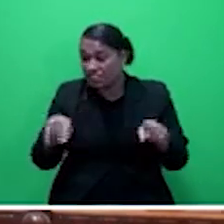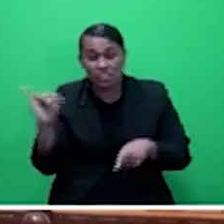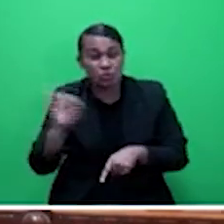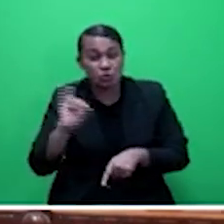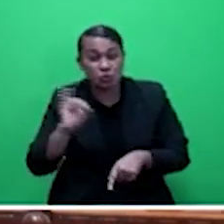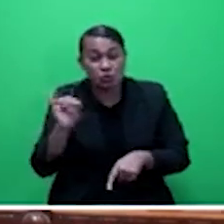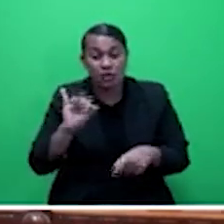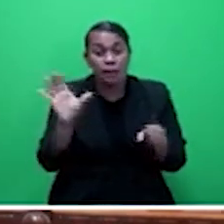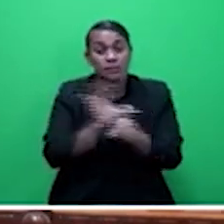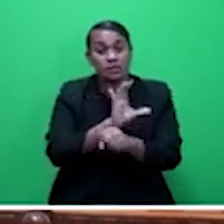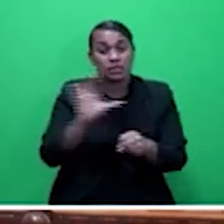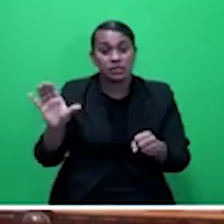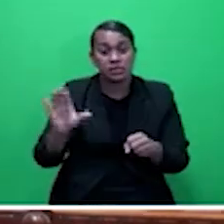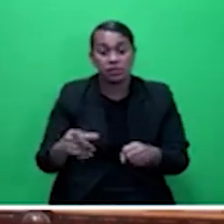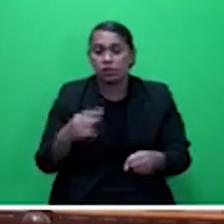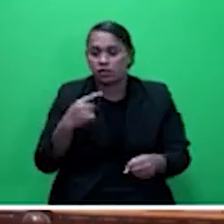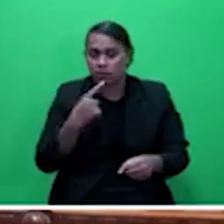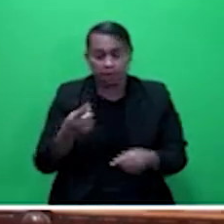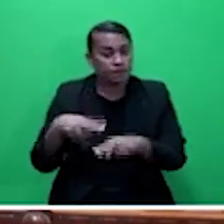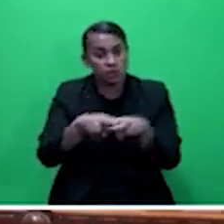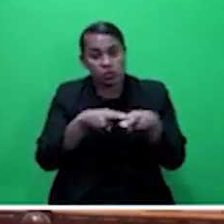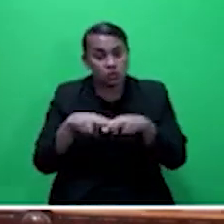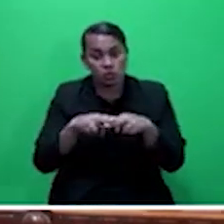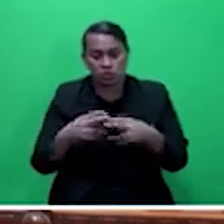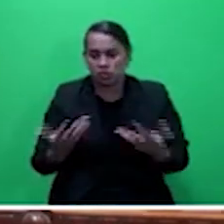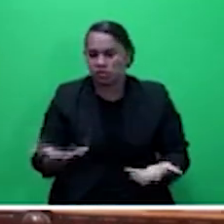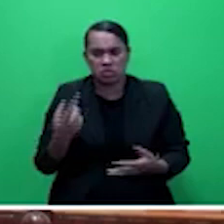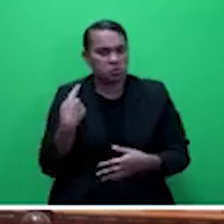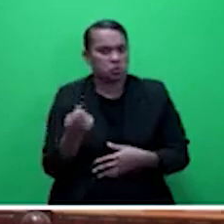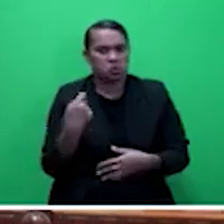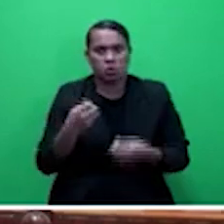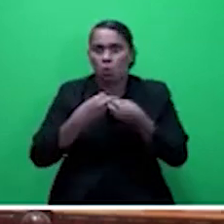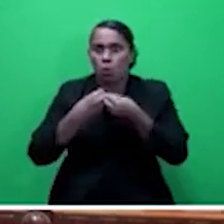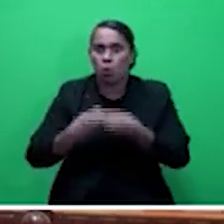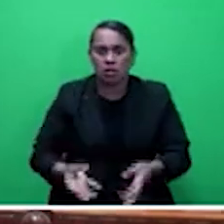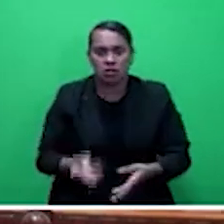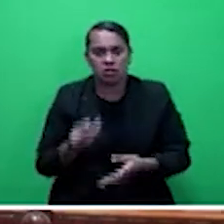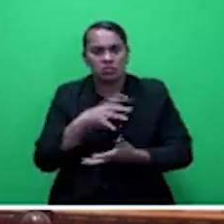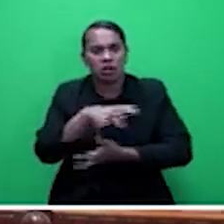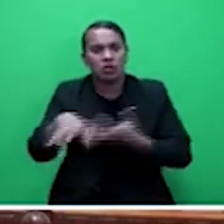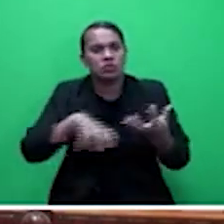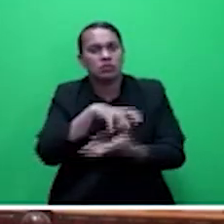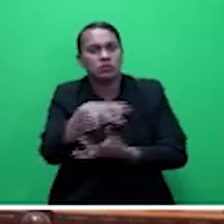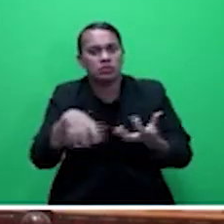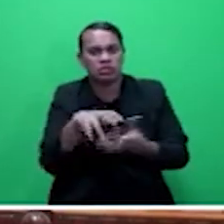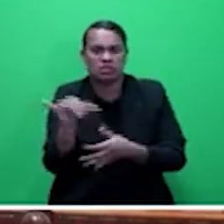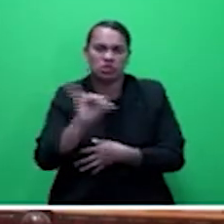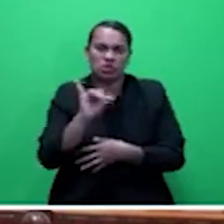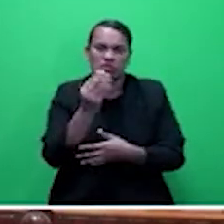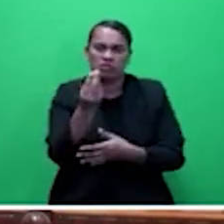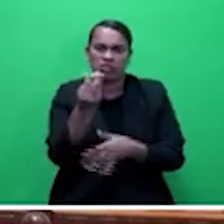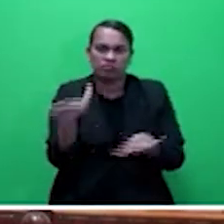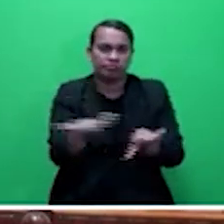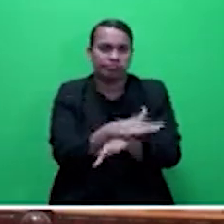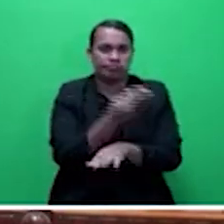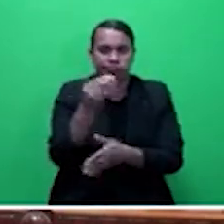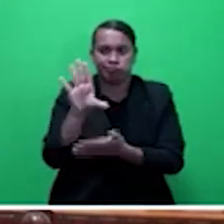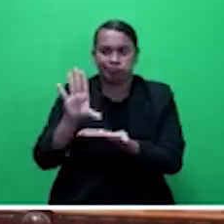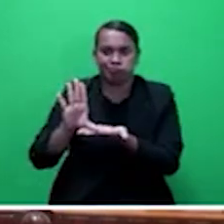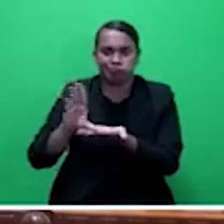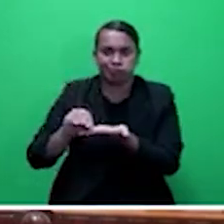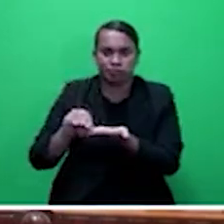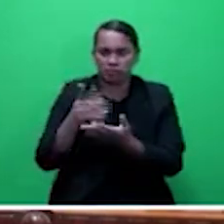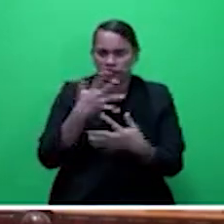of losing its cyclone cover internationally. And this honorable speaker is something that we should consider